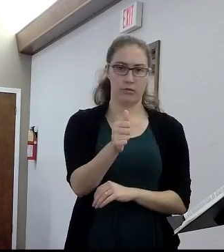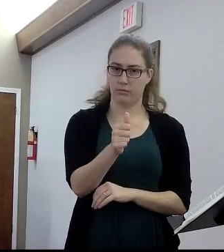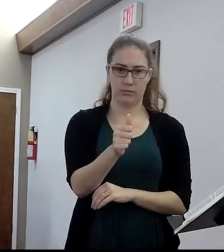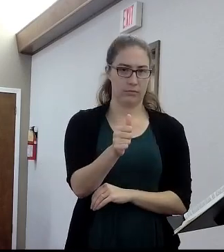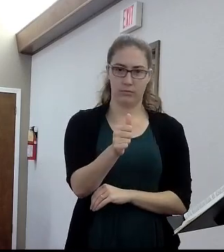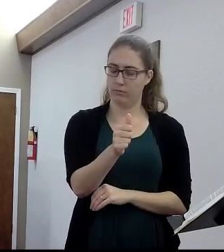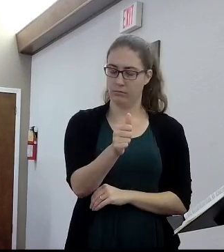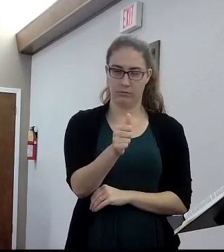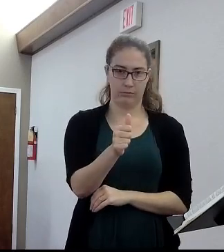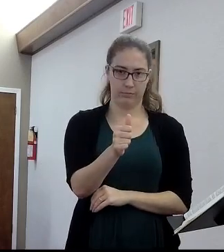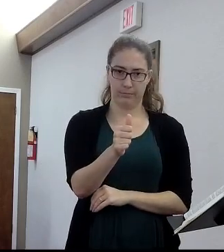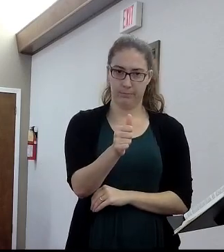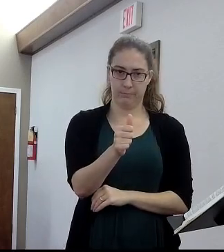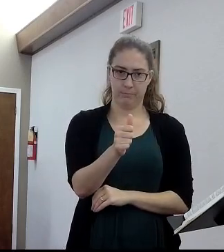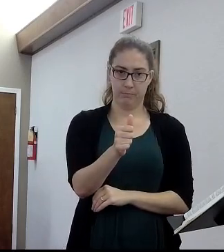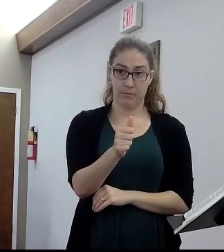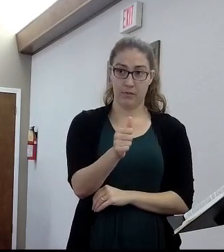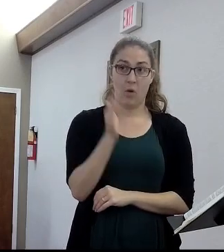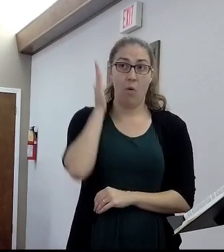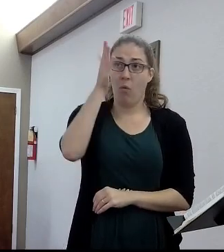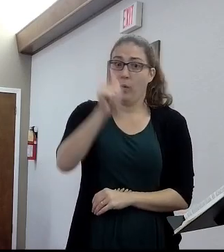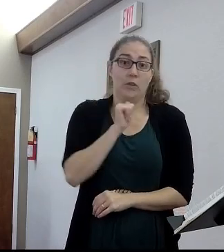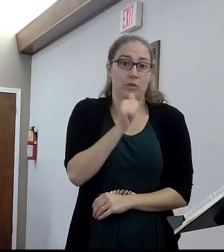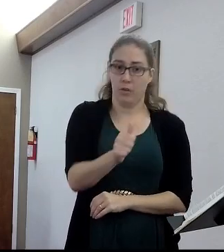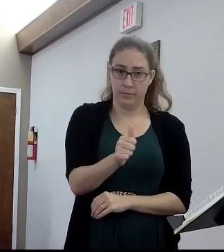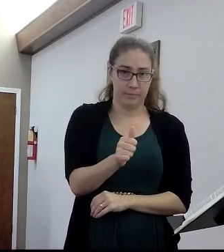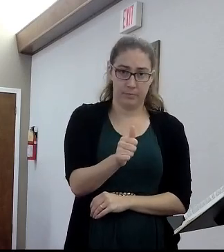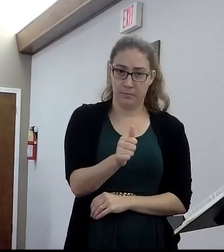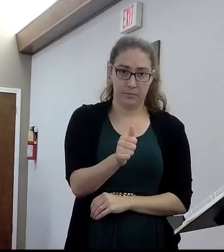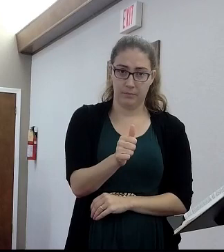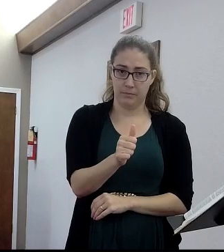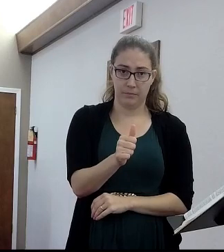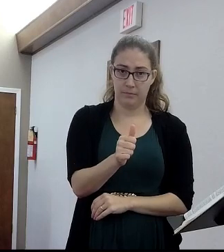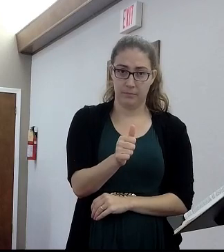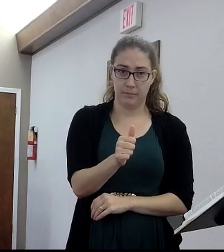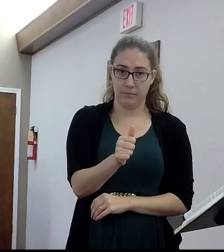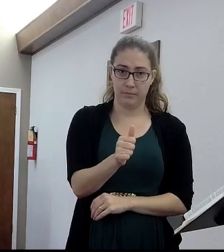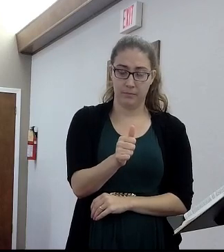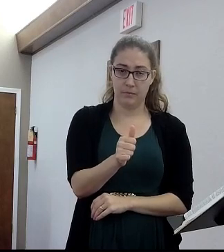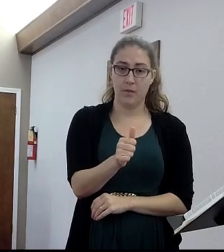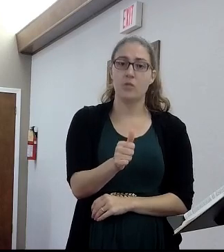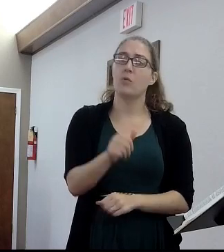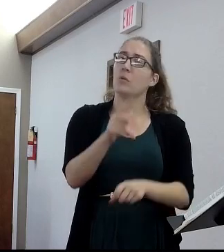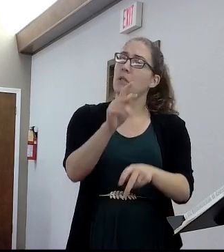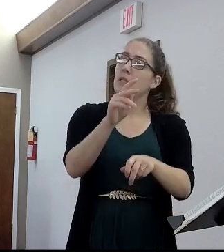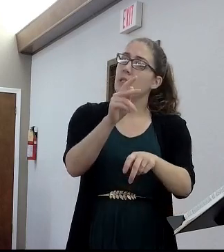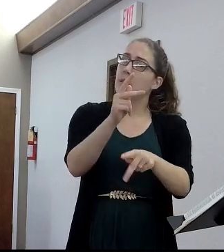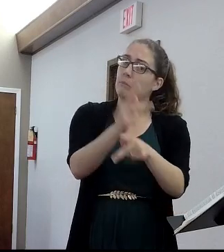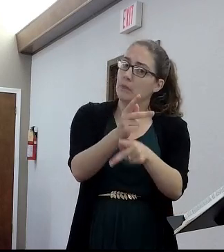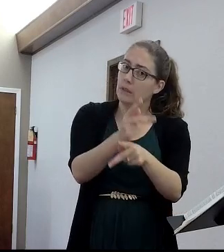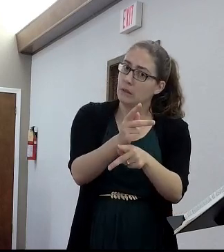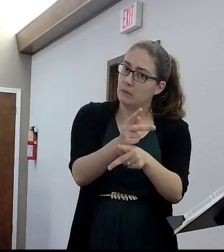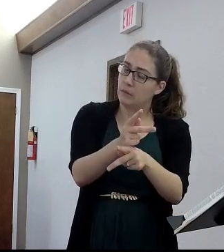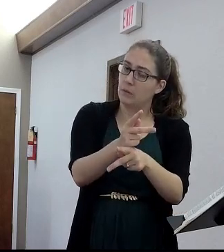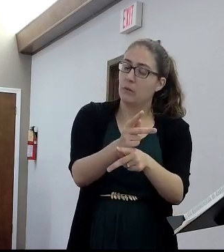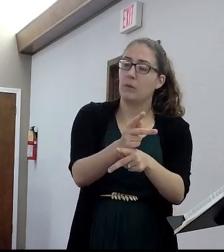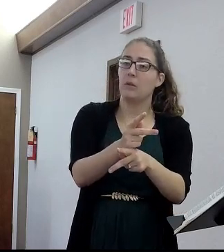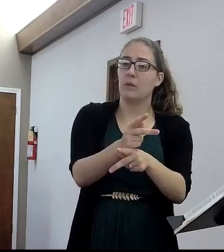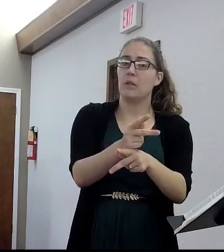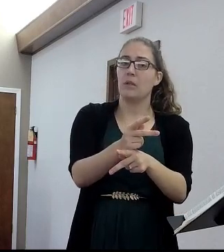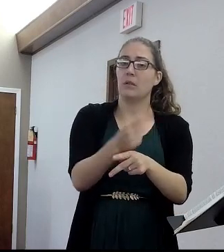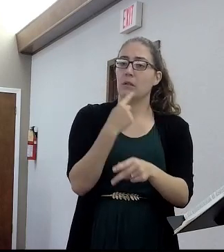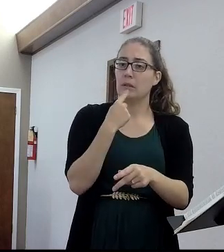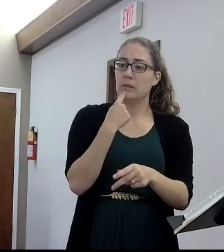The church did not and will not replace Israel. And so, you have to be careful when you say some things. I just want you to be very